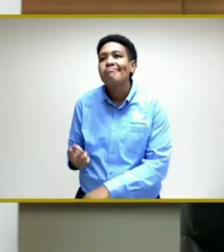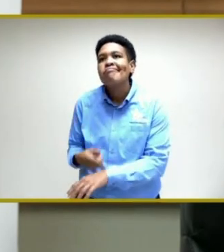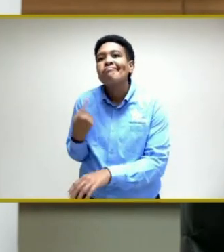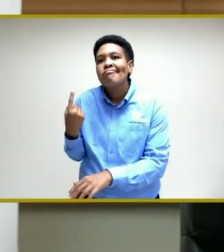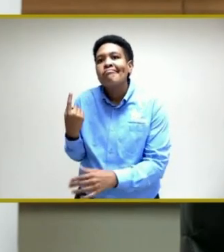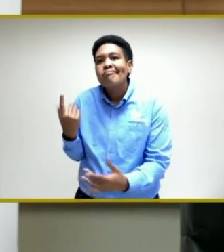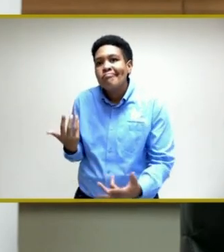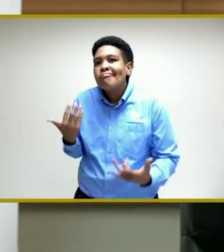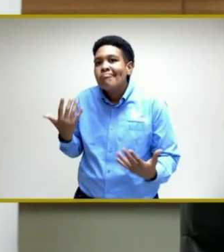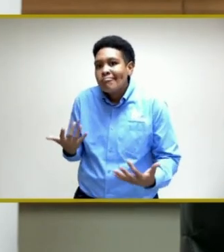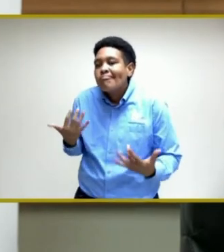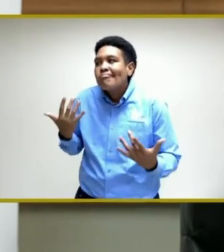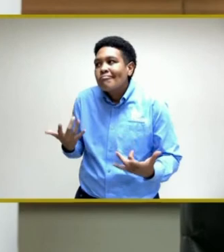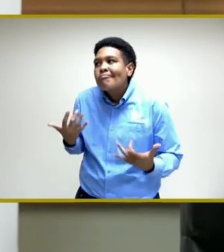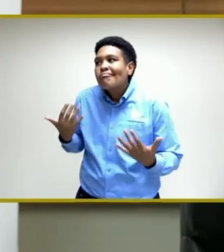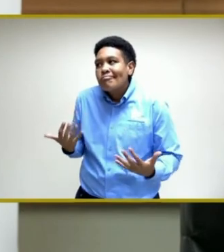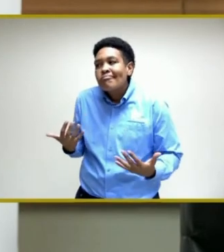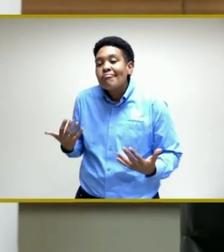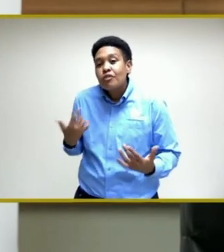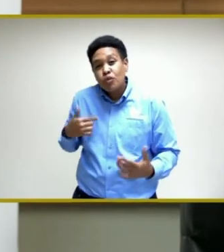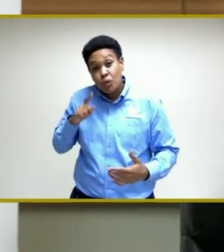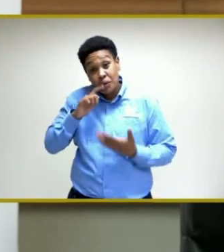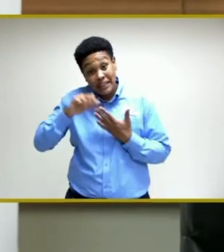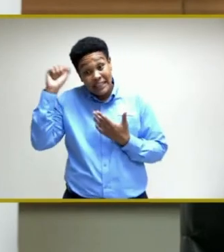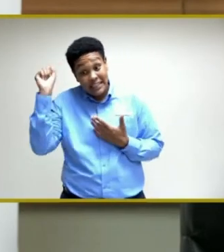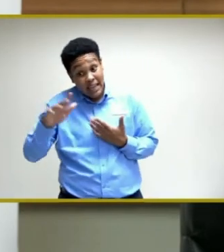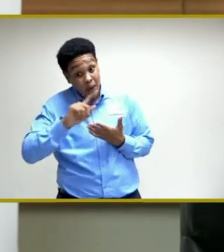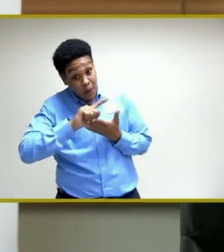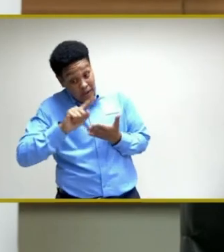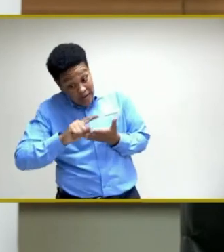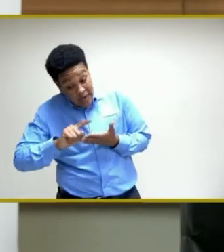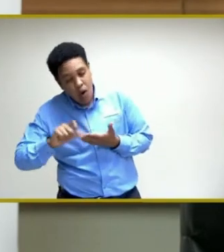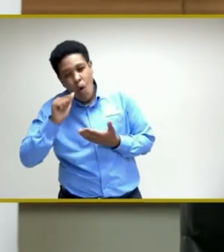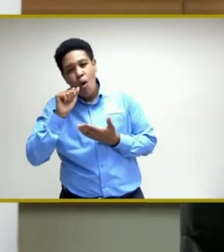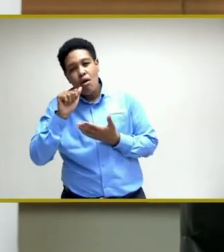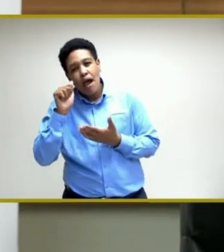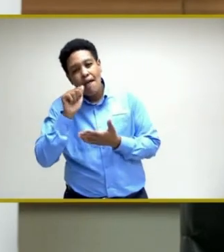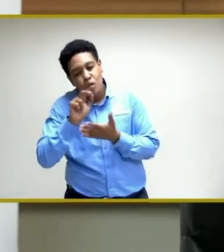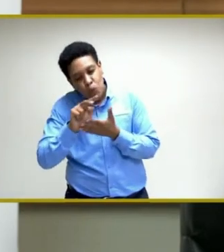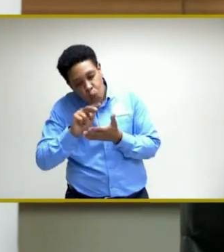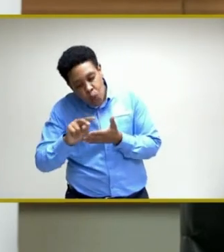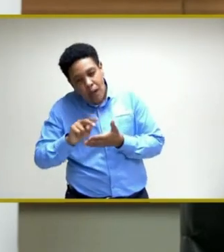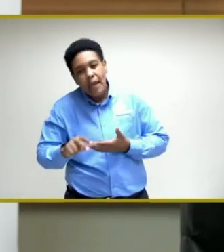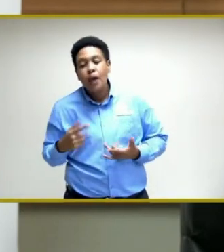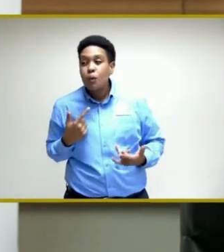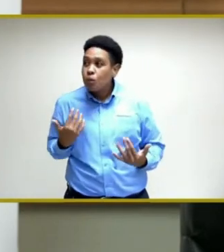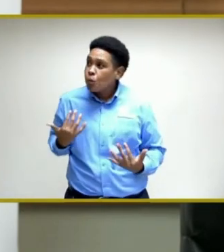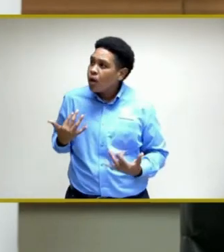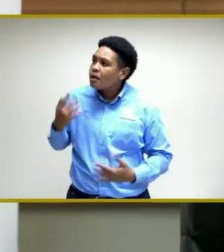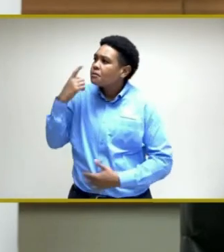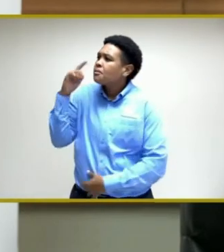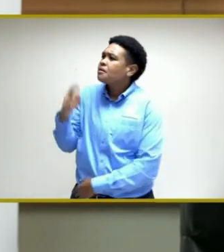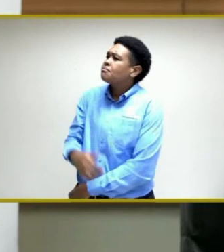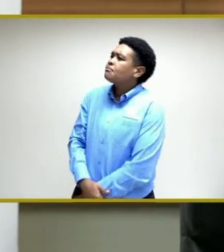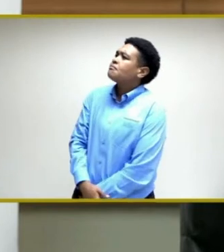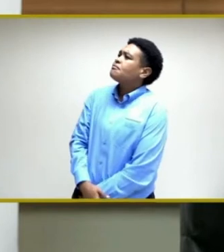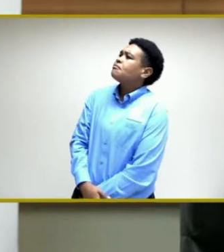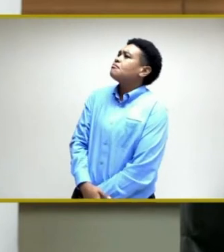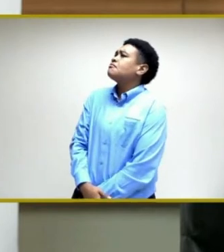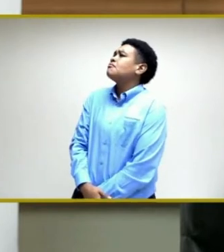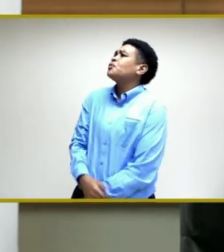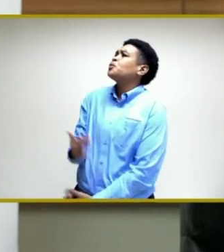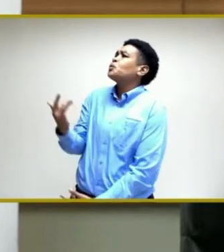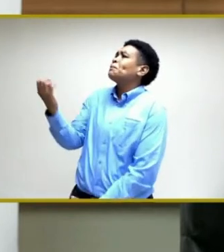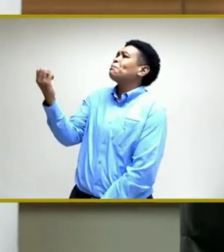So, we send out weekly or every other week and we await their time to send